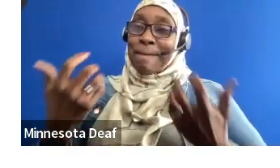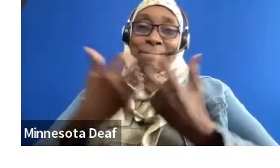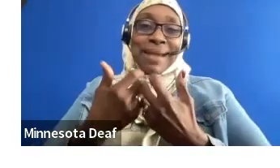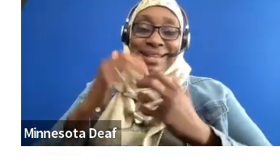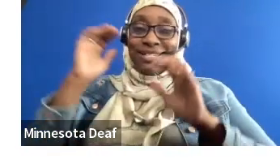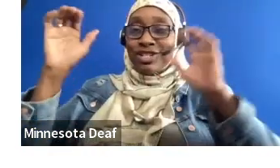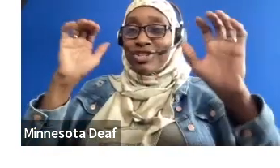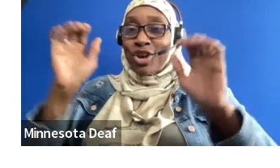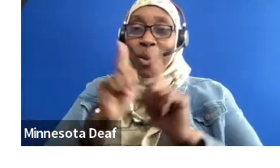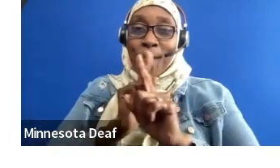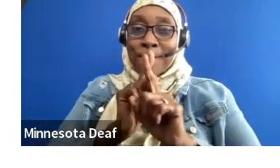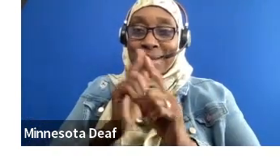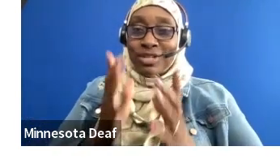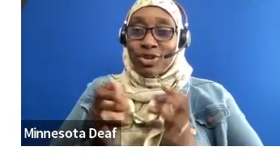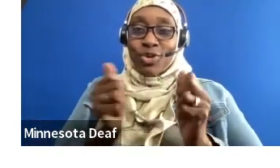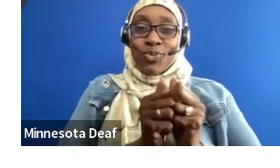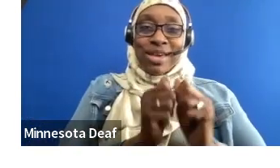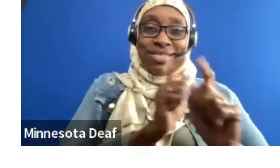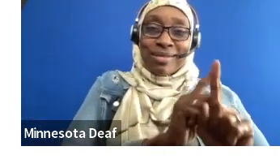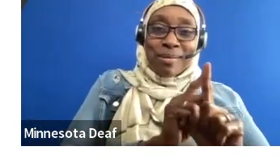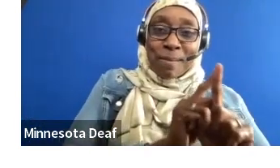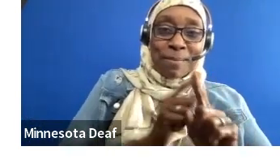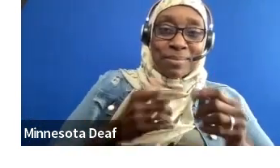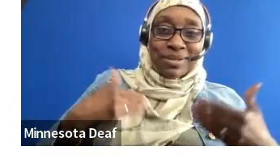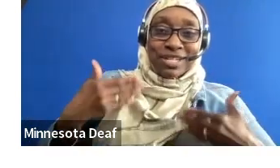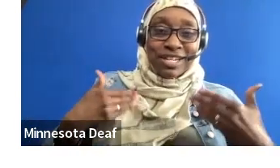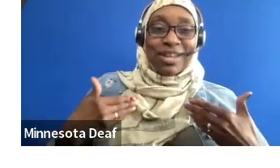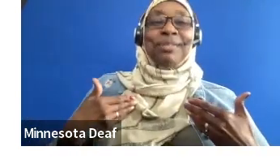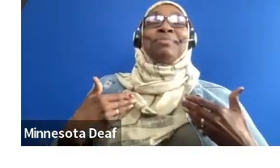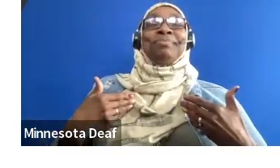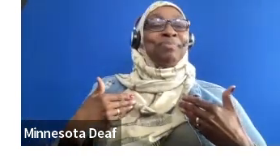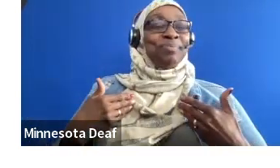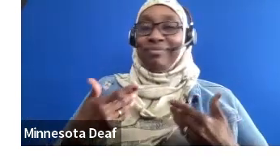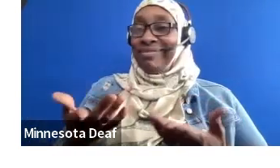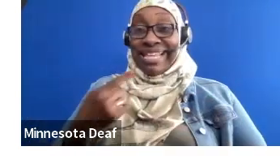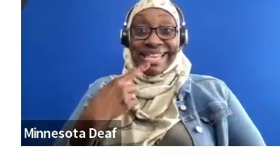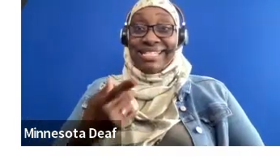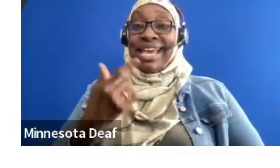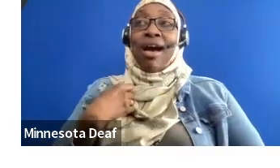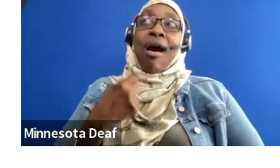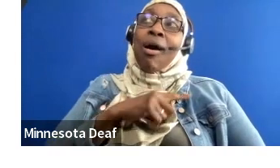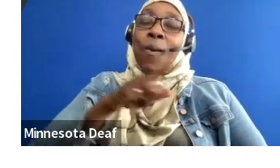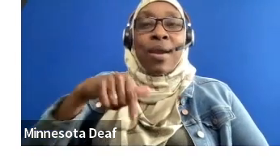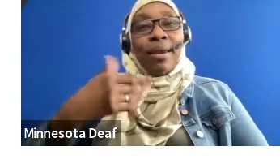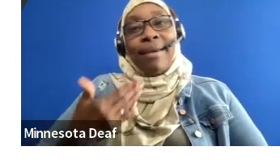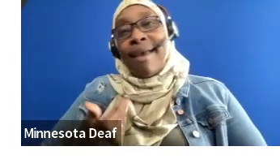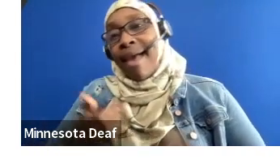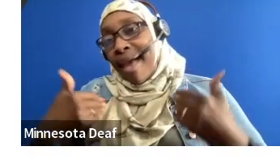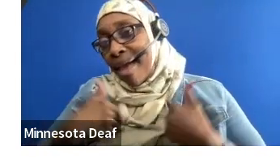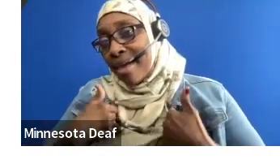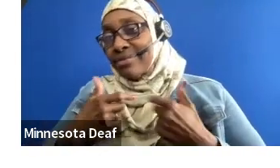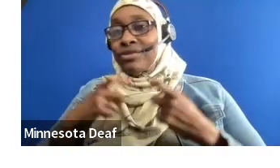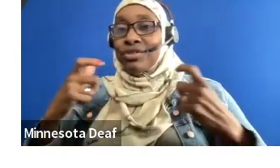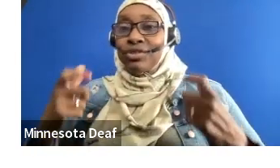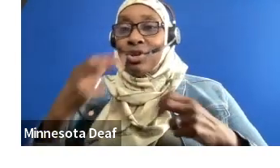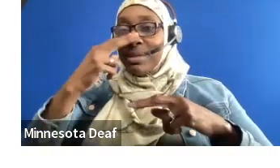emailing me like, Mel, we have been having so much fun together. Thank you so much for connecting with this adult that I never would have otherwise